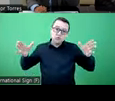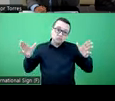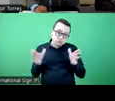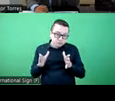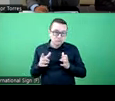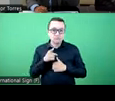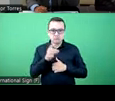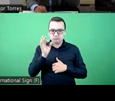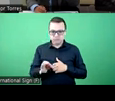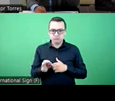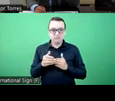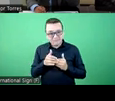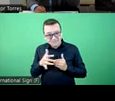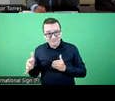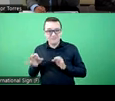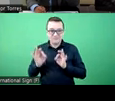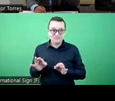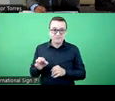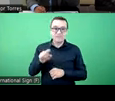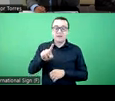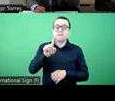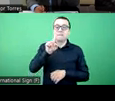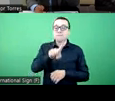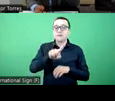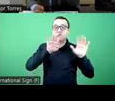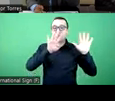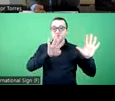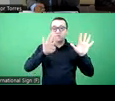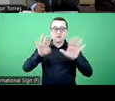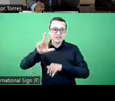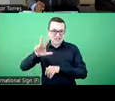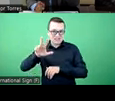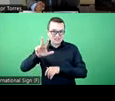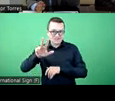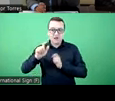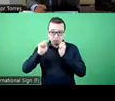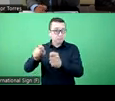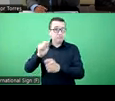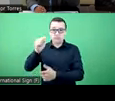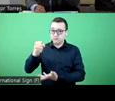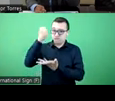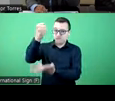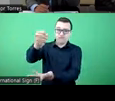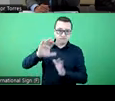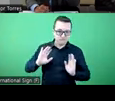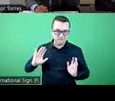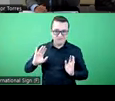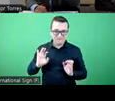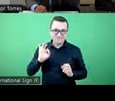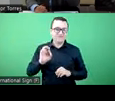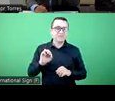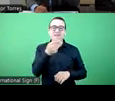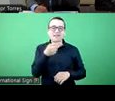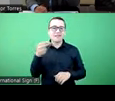1987, some competences were already